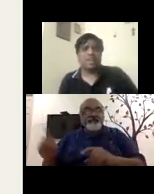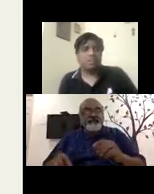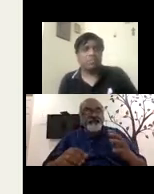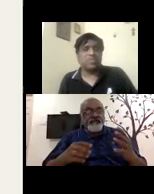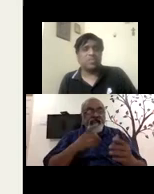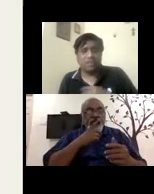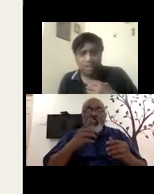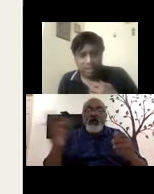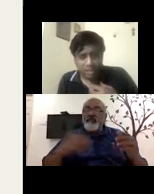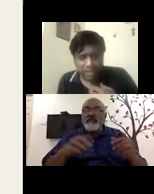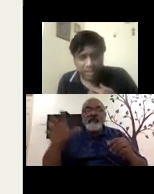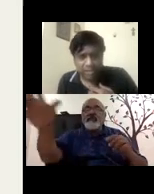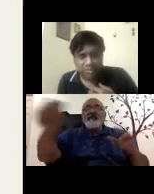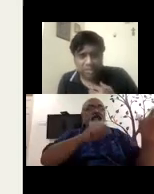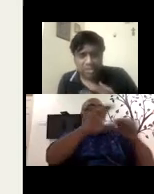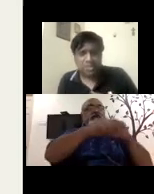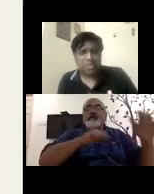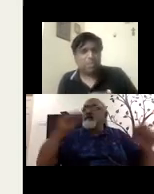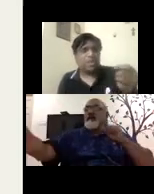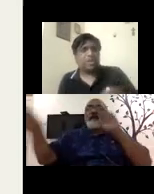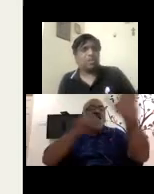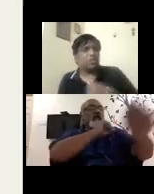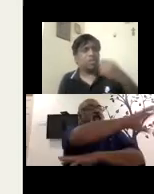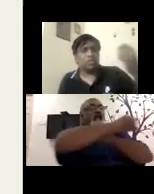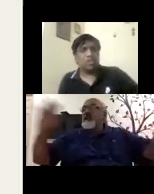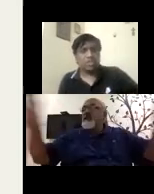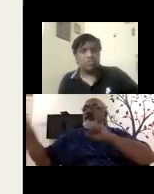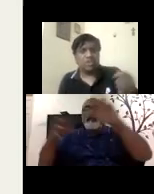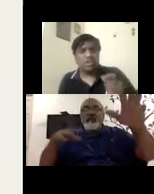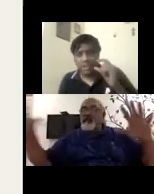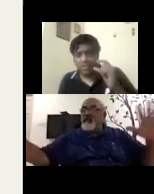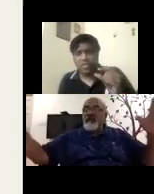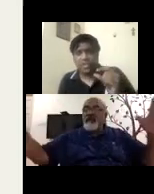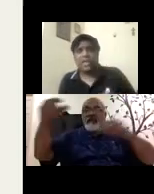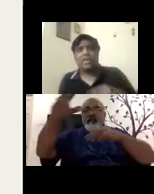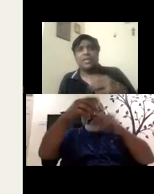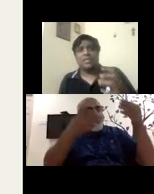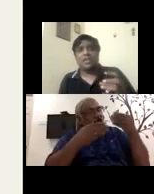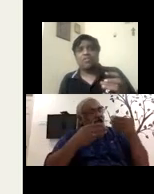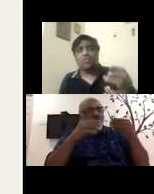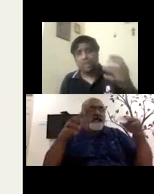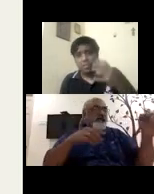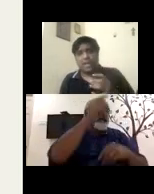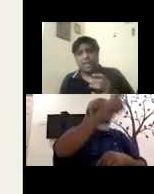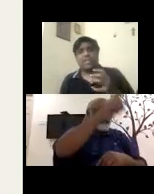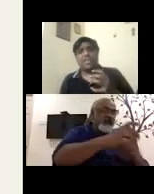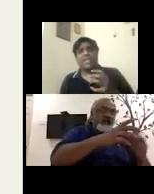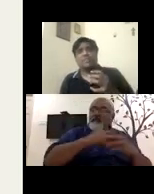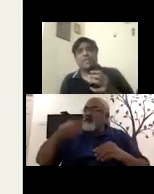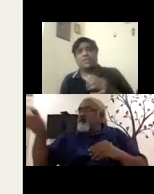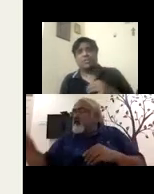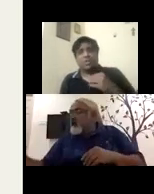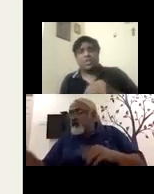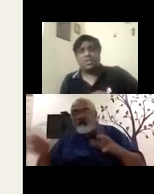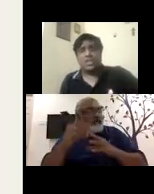visitors come that, uh, the customers come take out a cloth and put it somewhere based on the tag, they have to put it back in the right